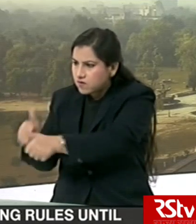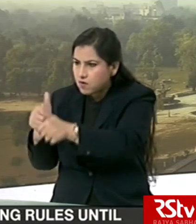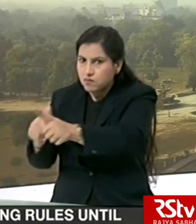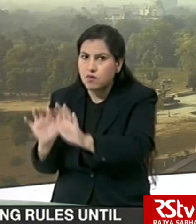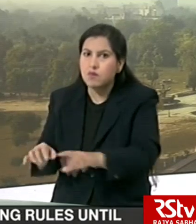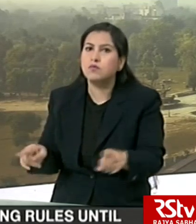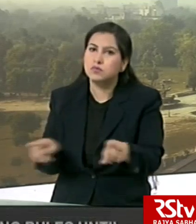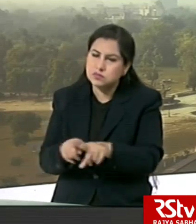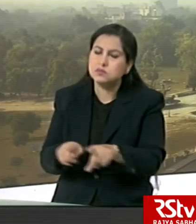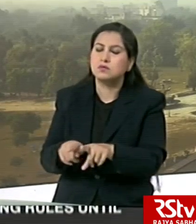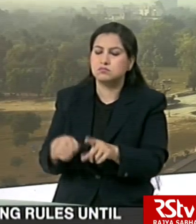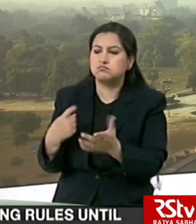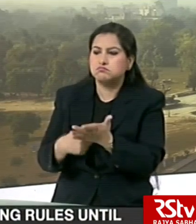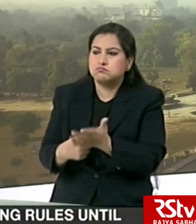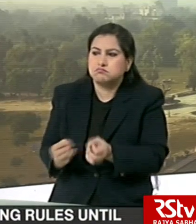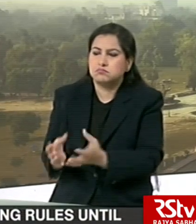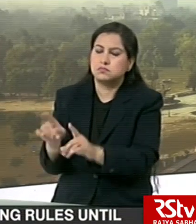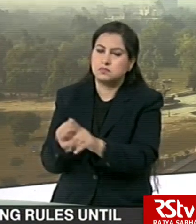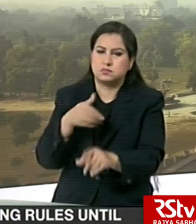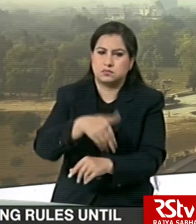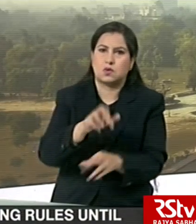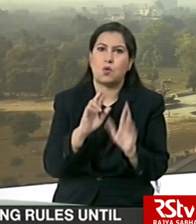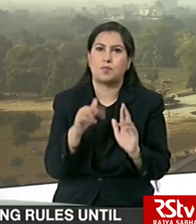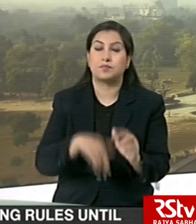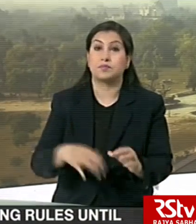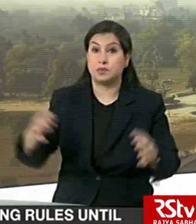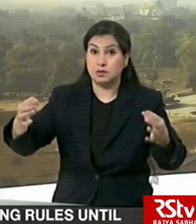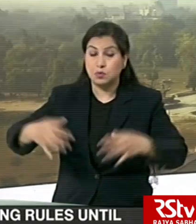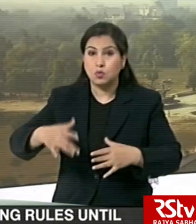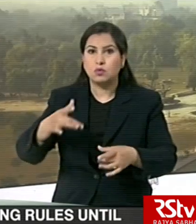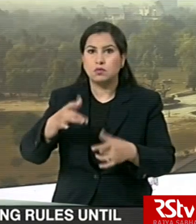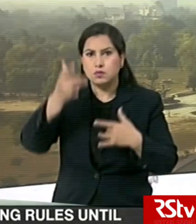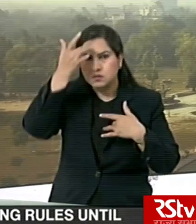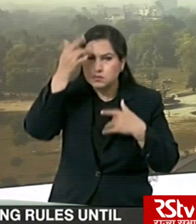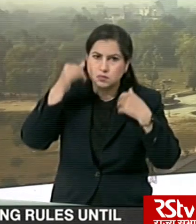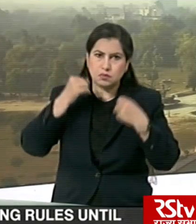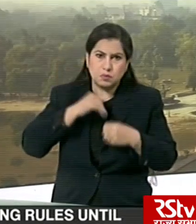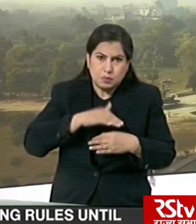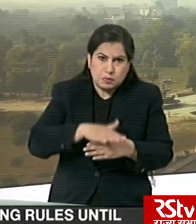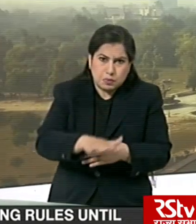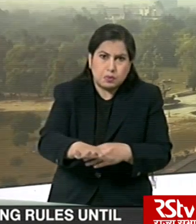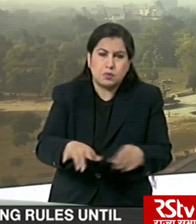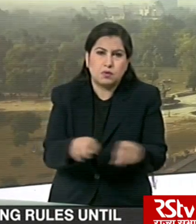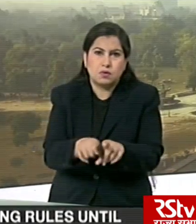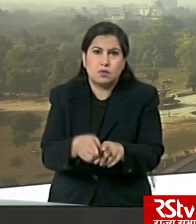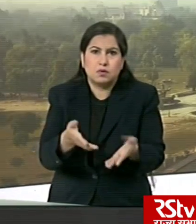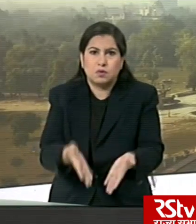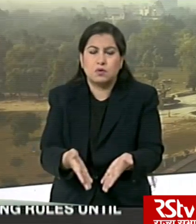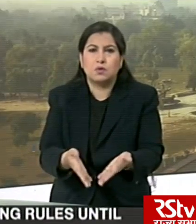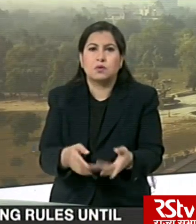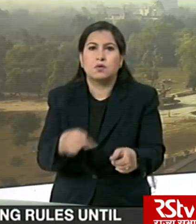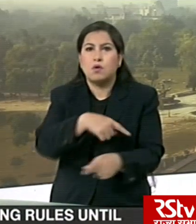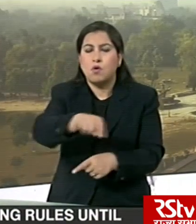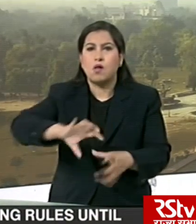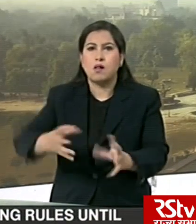a slow loosening of restrictions. The new infections in Germany have slowed in recent weeks, with Merkel cautioned that the